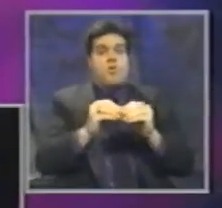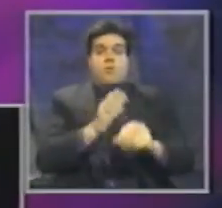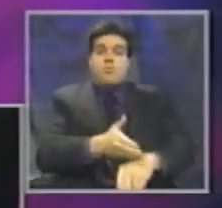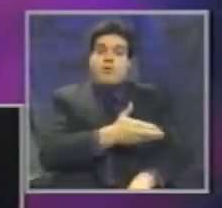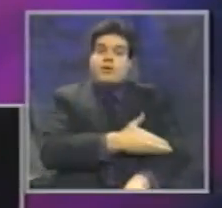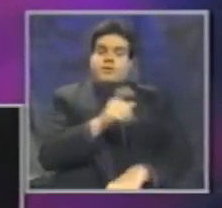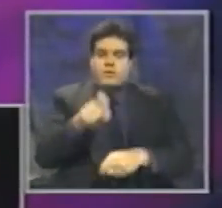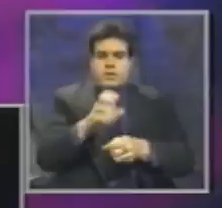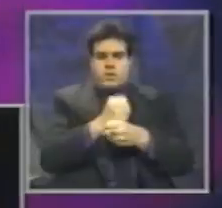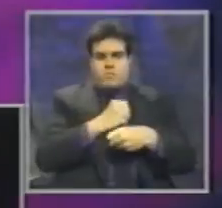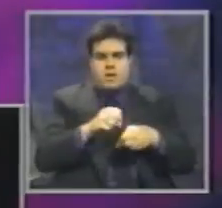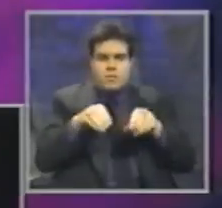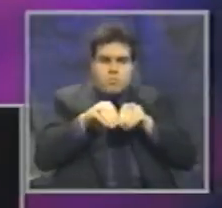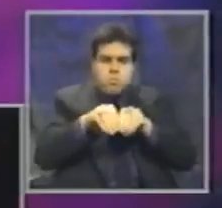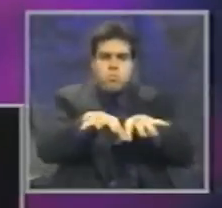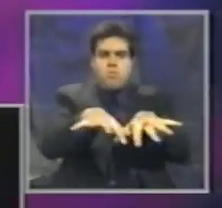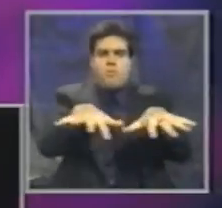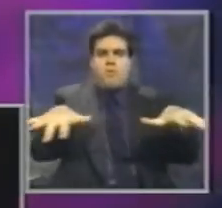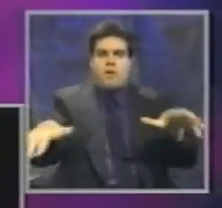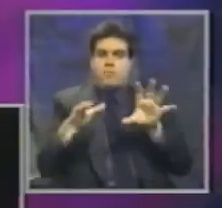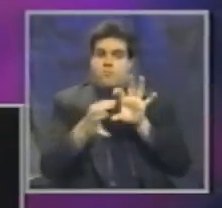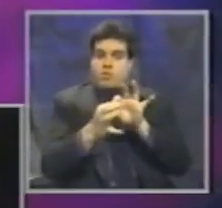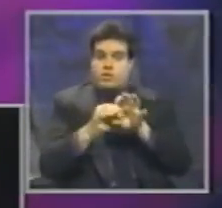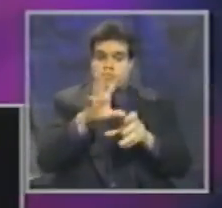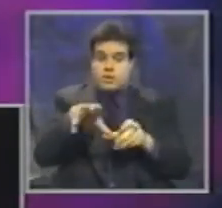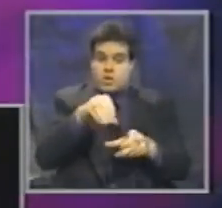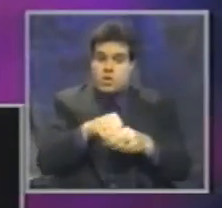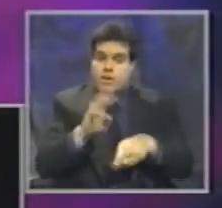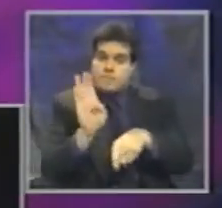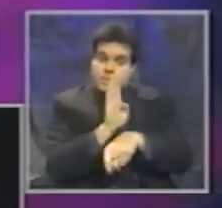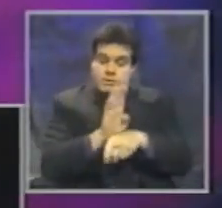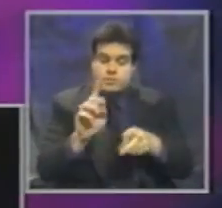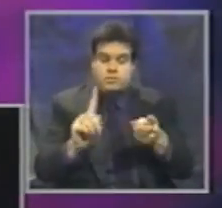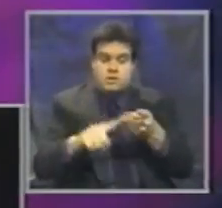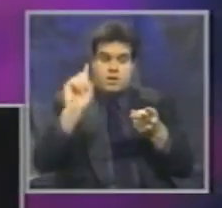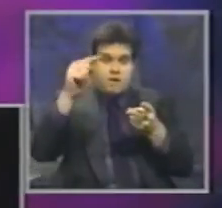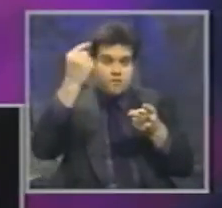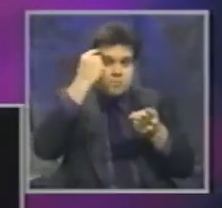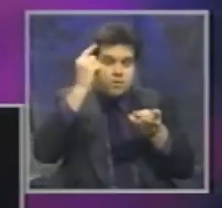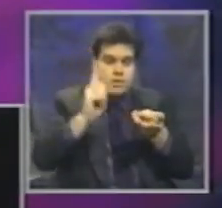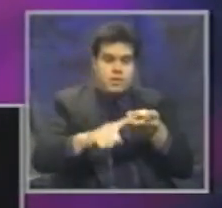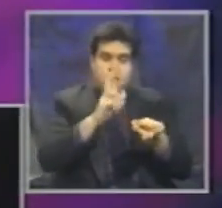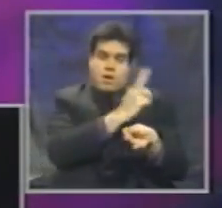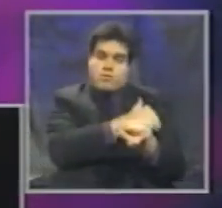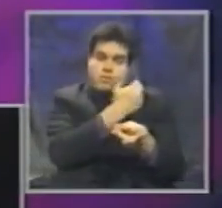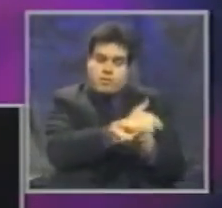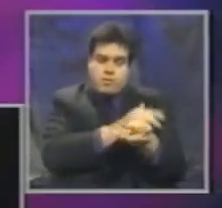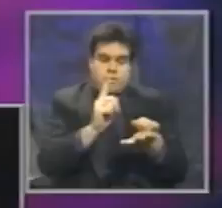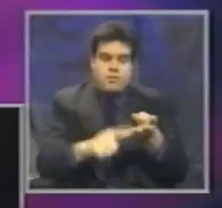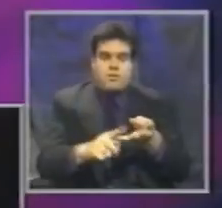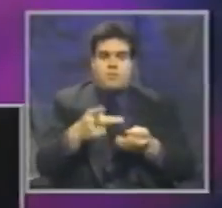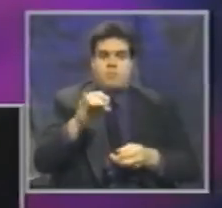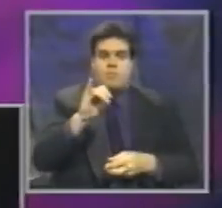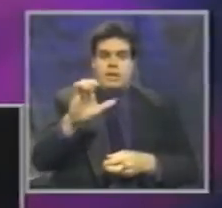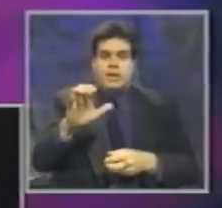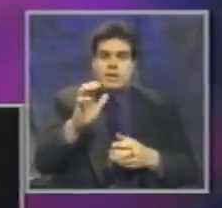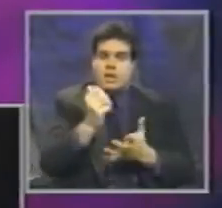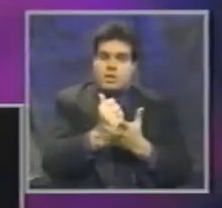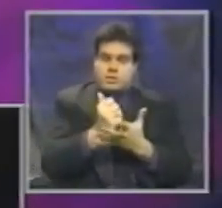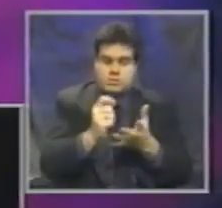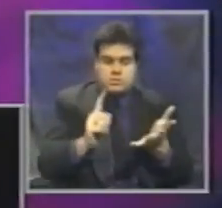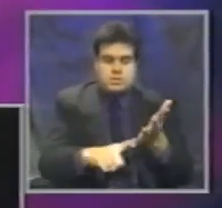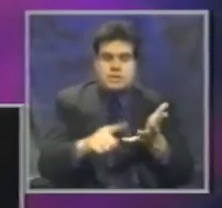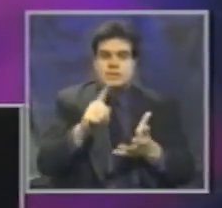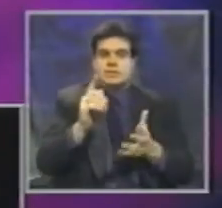form broad-based partnerships, including businesses, government, health care providers, public health, and citizens.